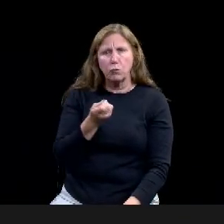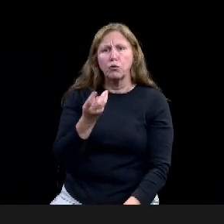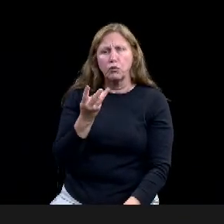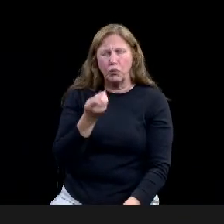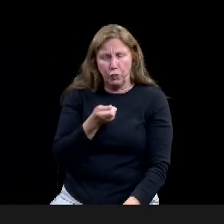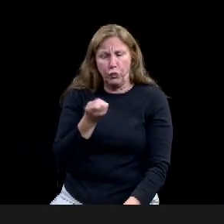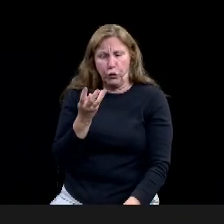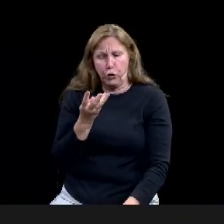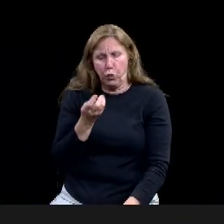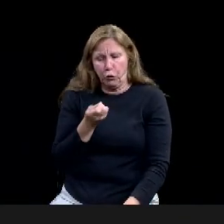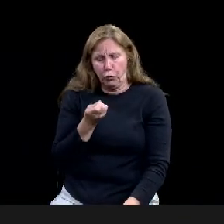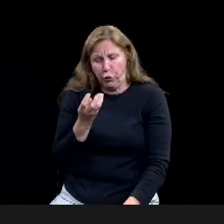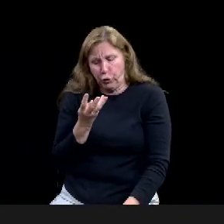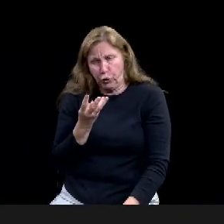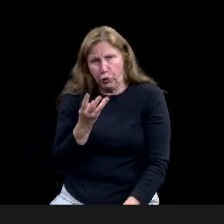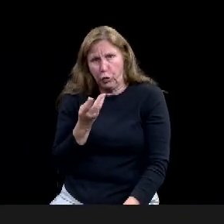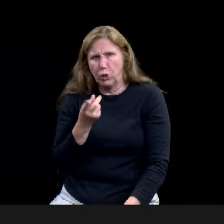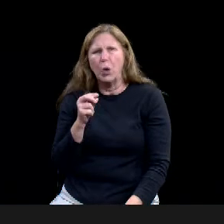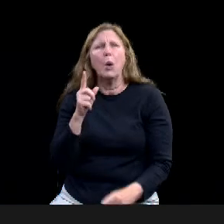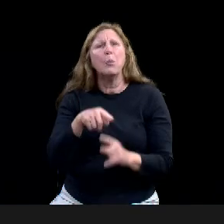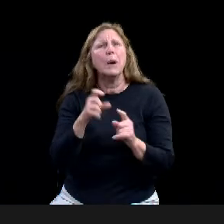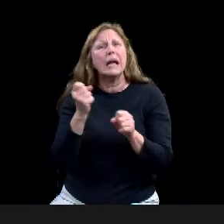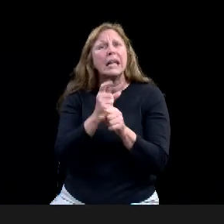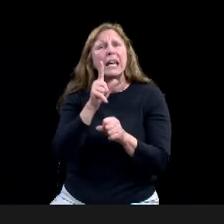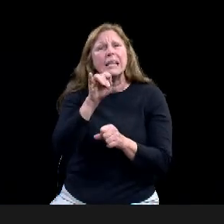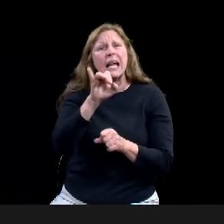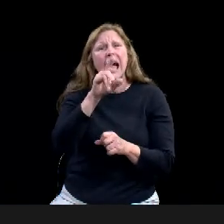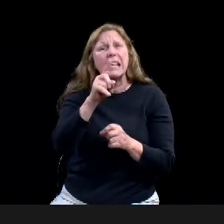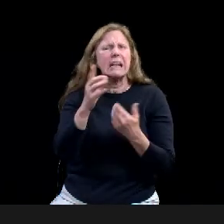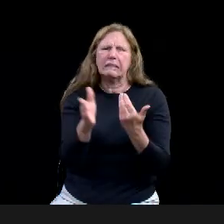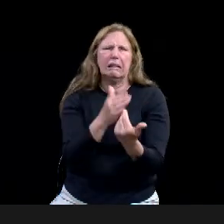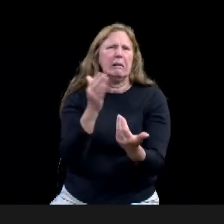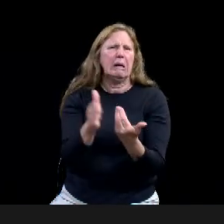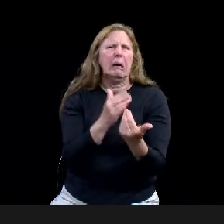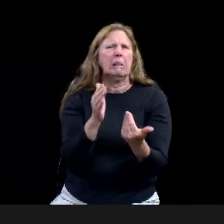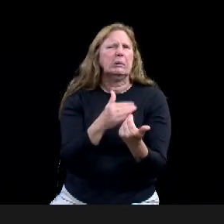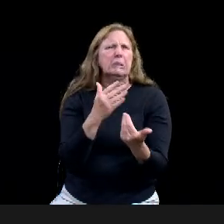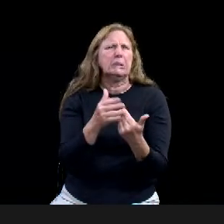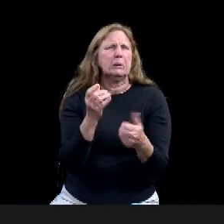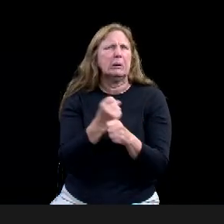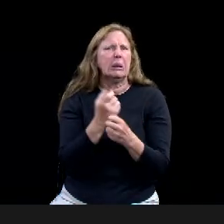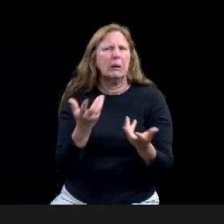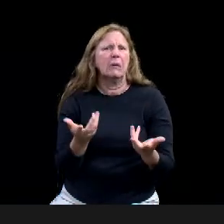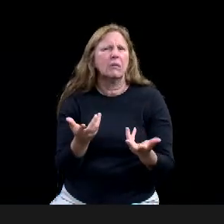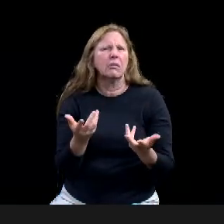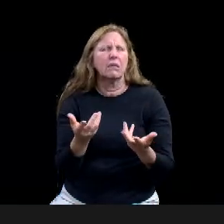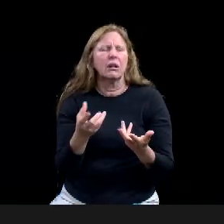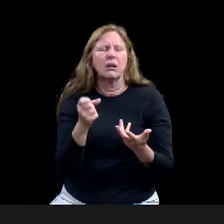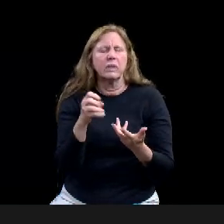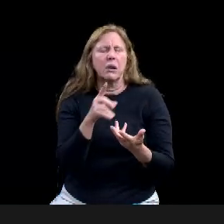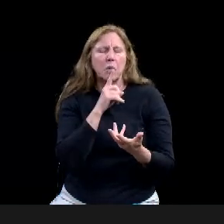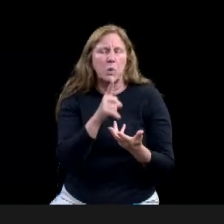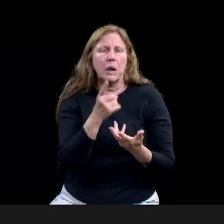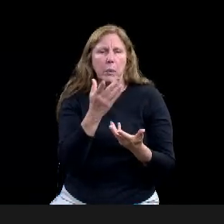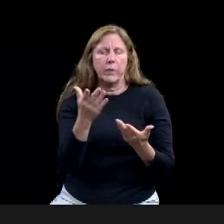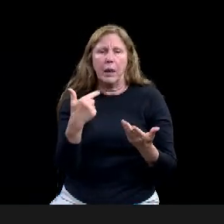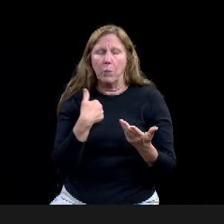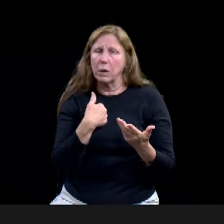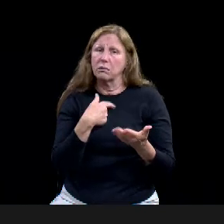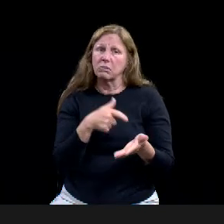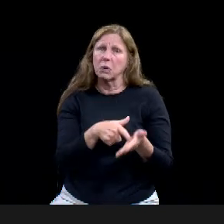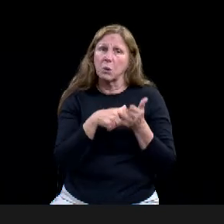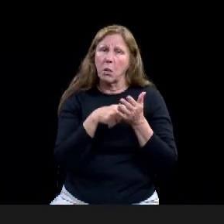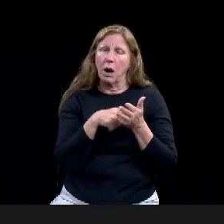really one of the things that we need, uh, along with the W-9 for the city to actually make a payment to them. So it's, it's a